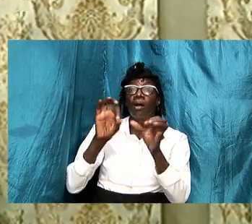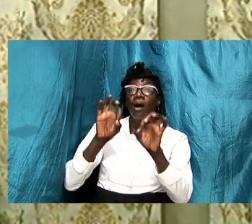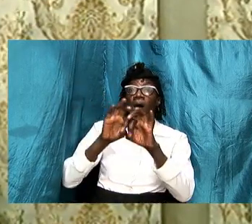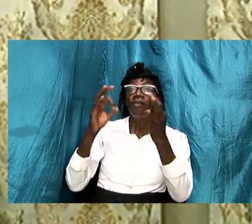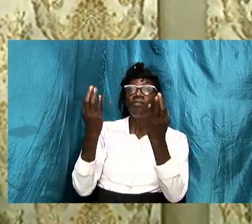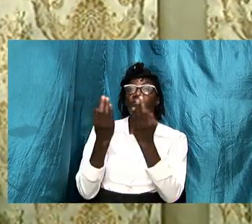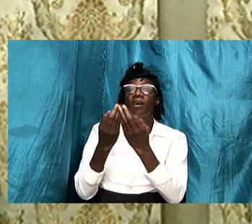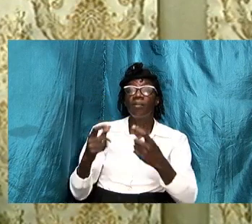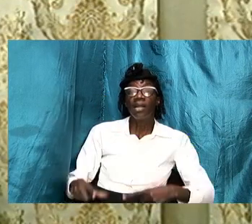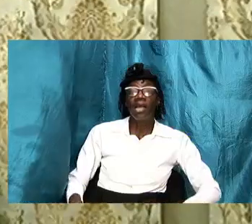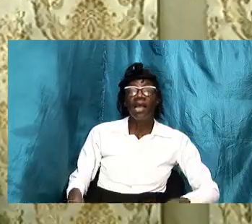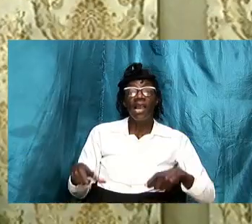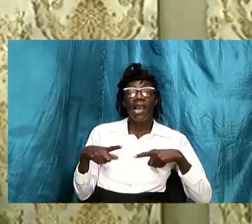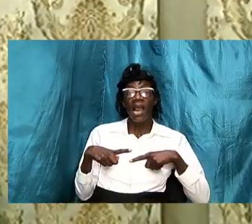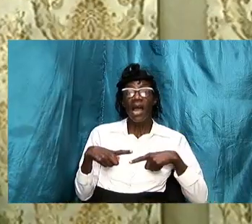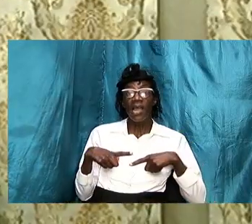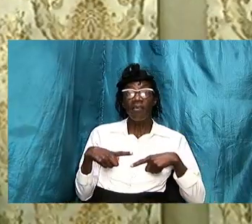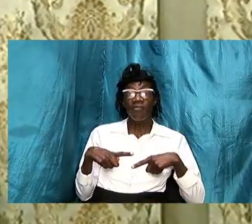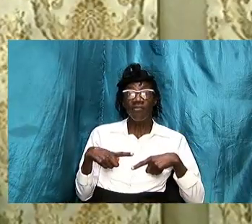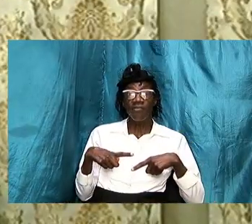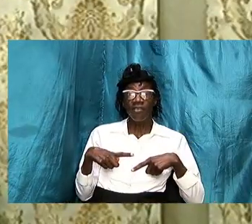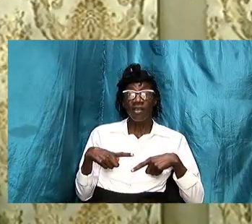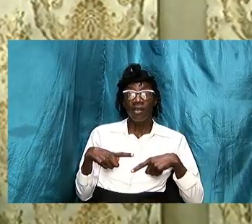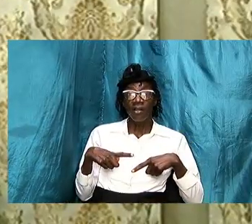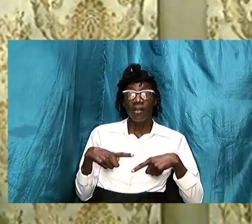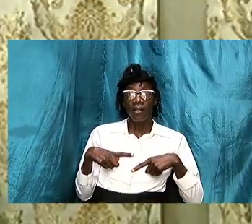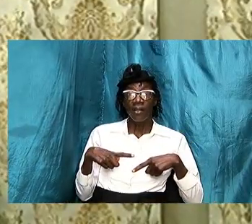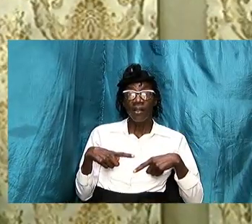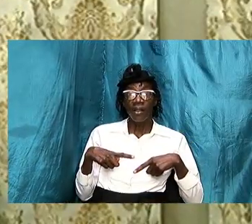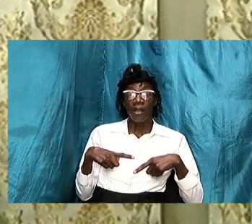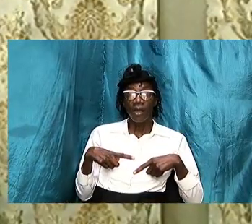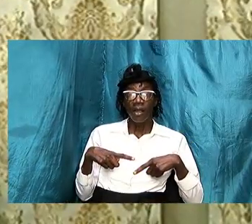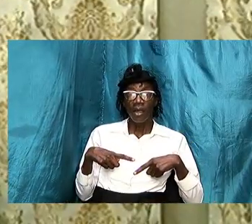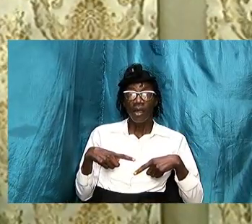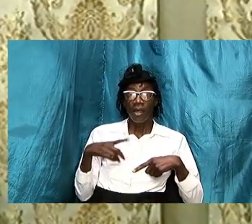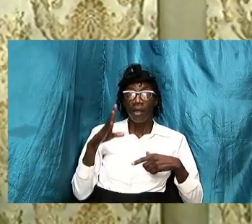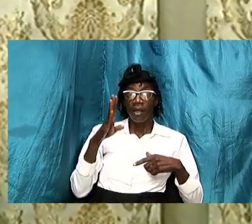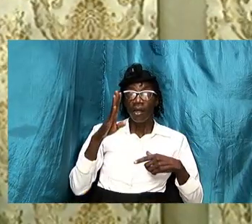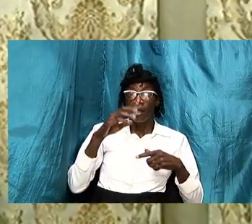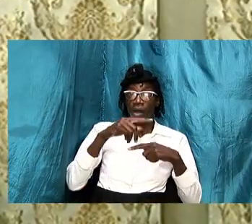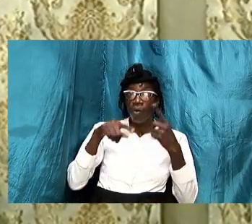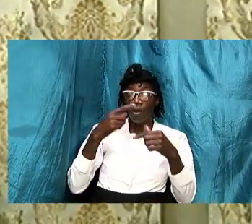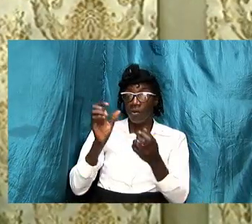and by define the headship